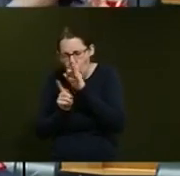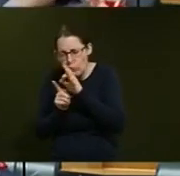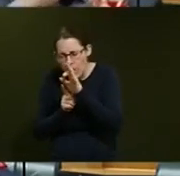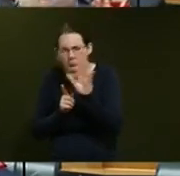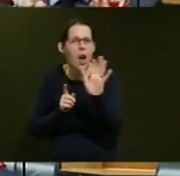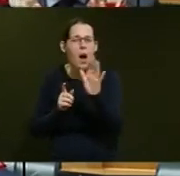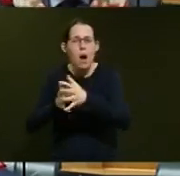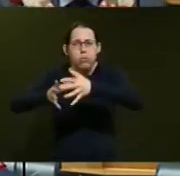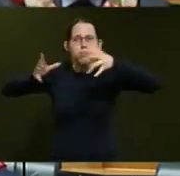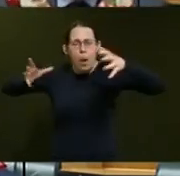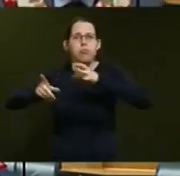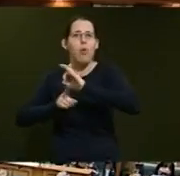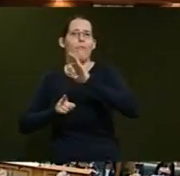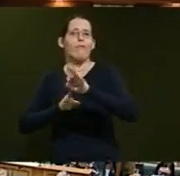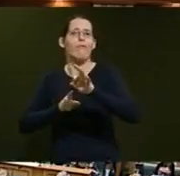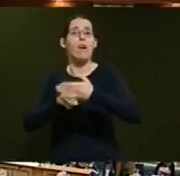was the policy of the former Government.